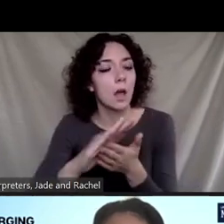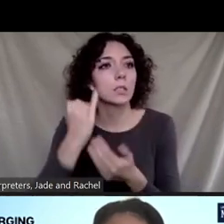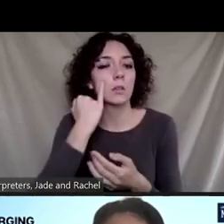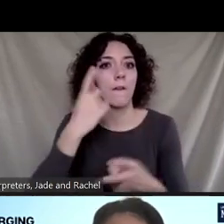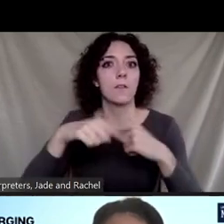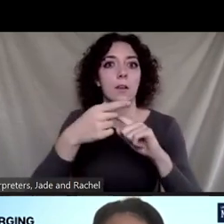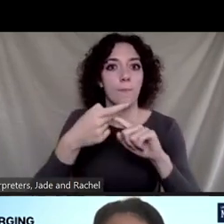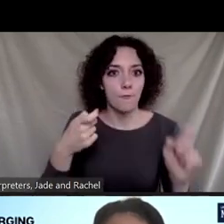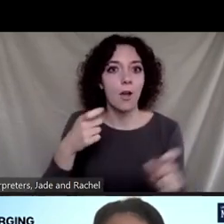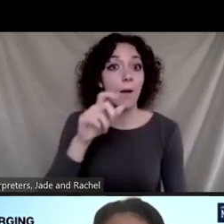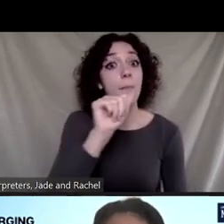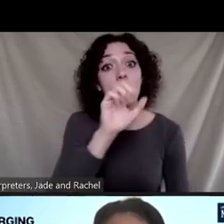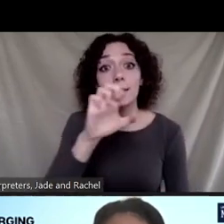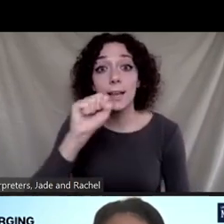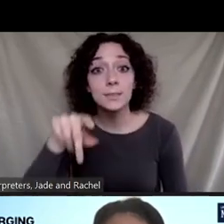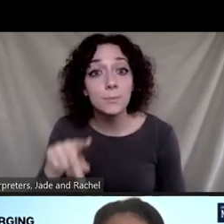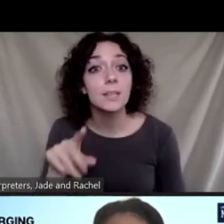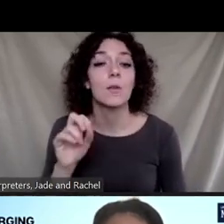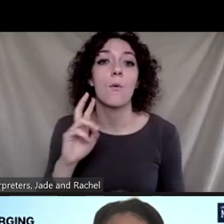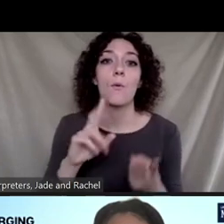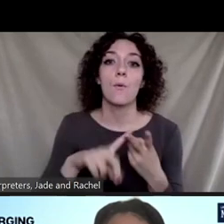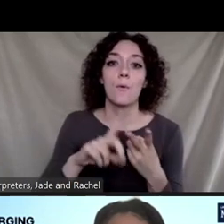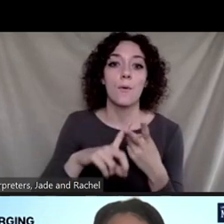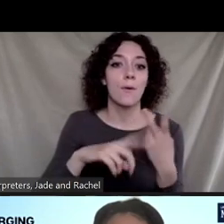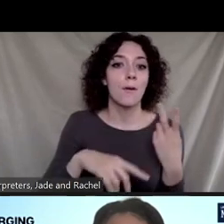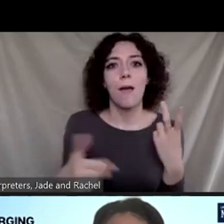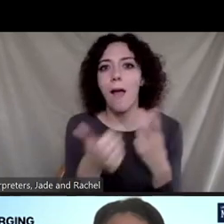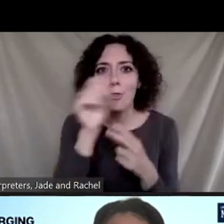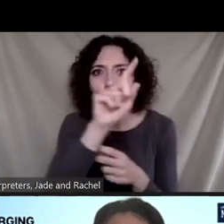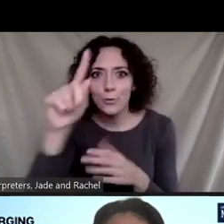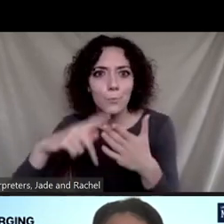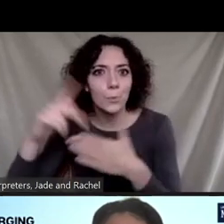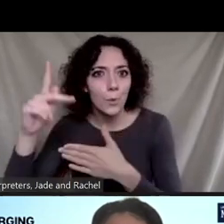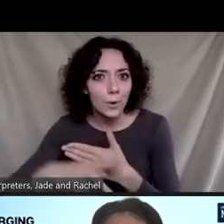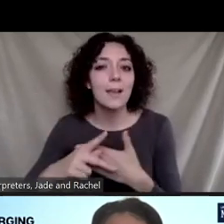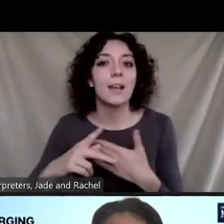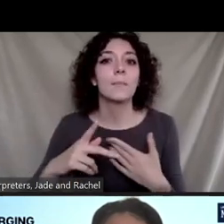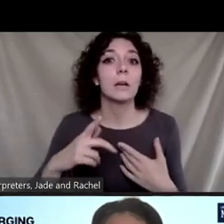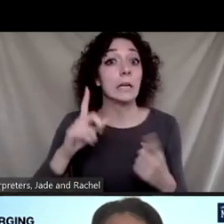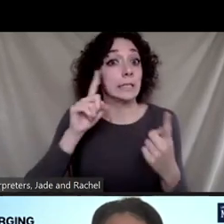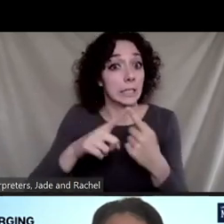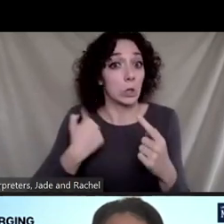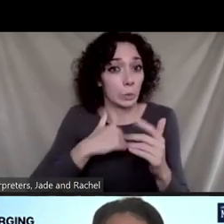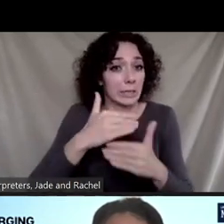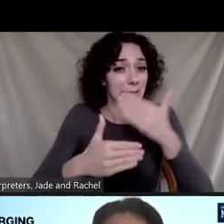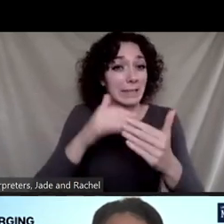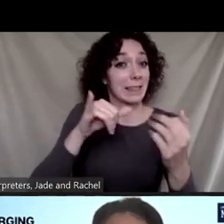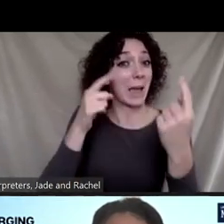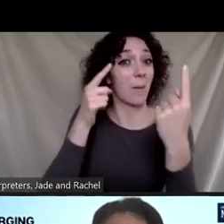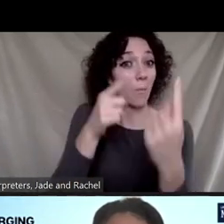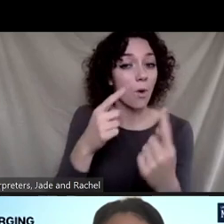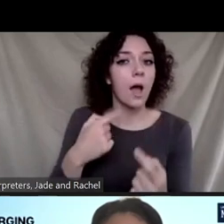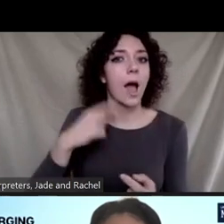AES, AESP or ABET. Um, and until we get to that point, I think we can have a bottom up driven,